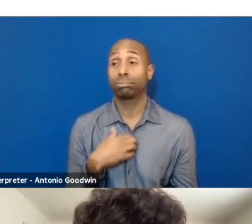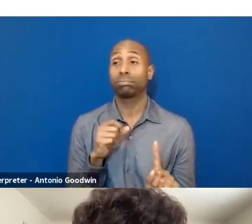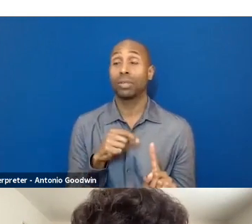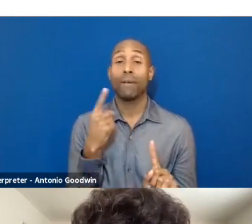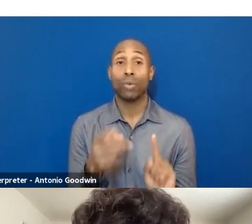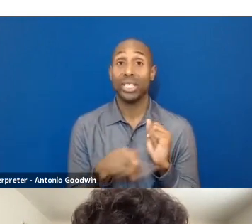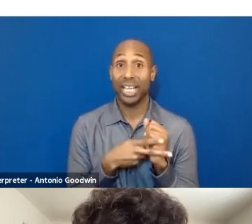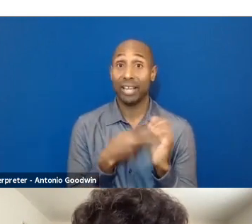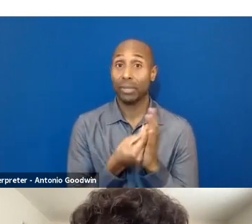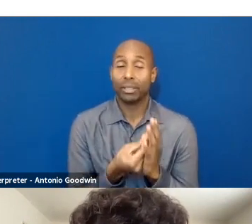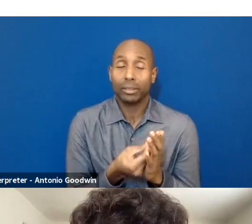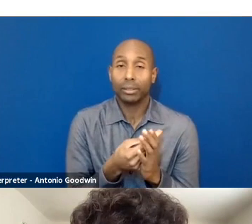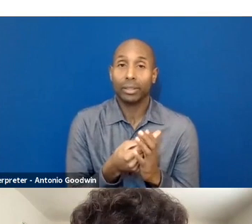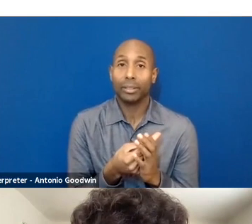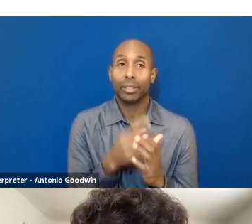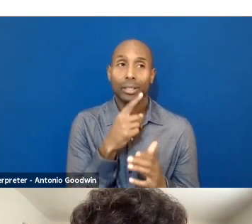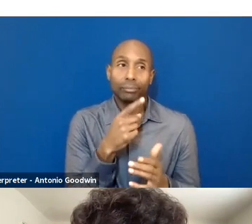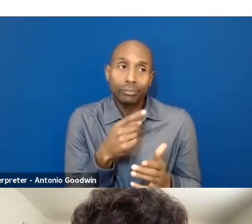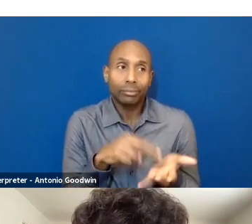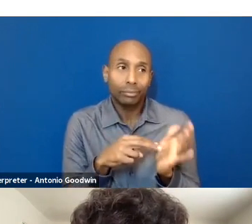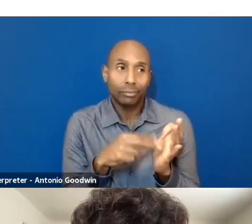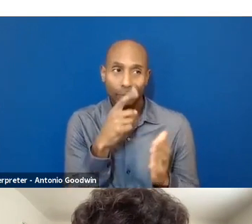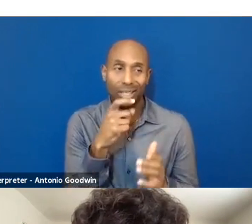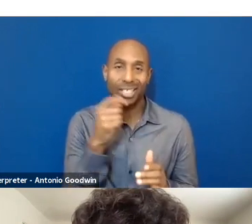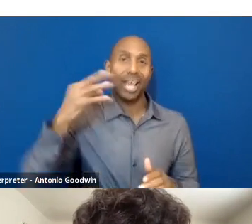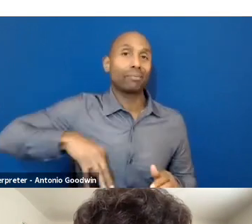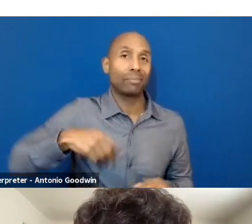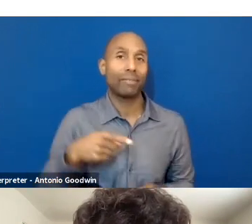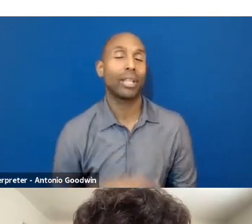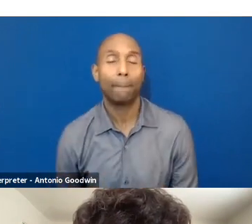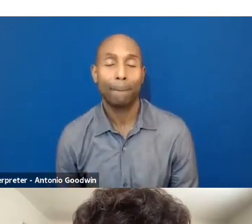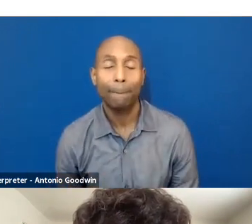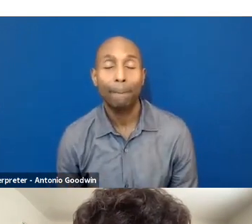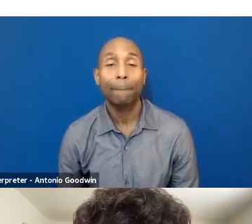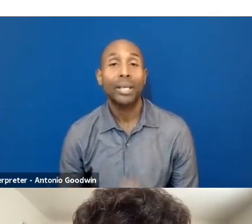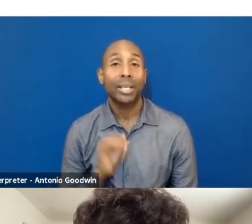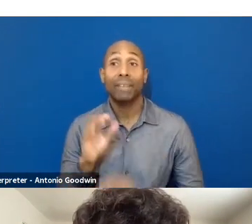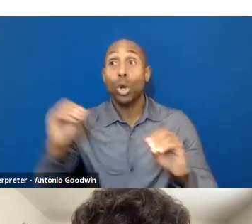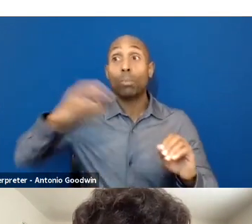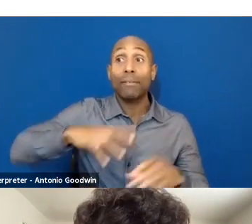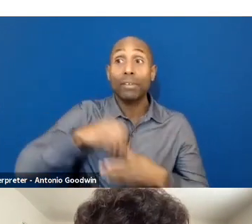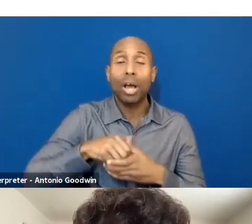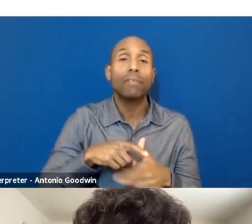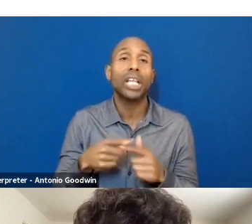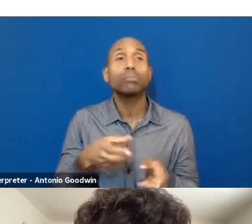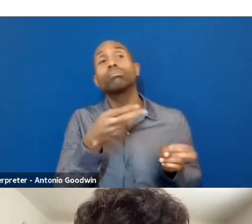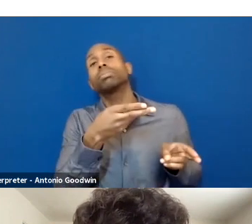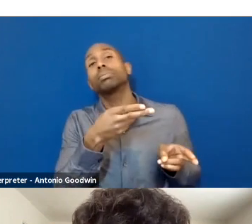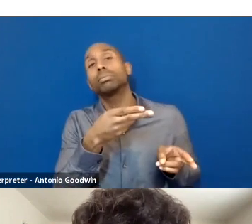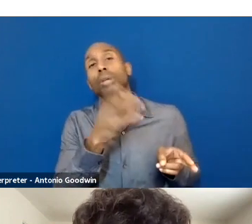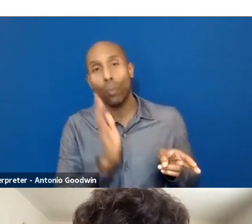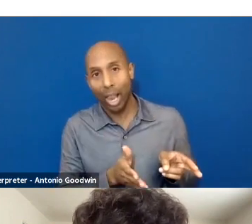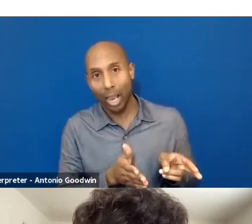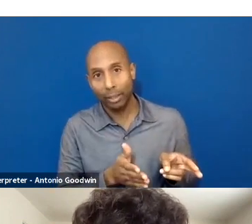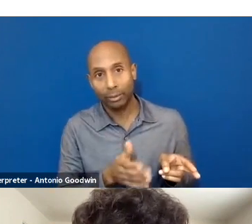focus is to make the most profit, then, of course, you're going to throw away things that you can't sell. But that doesn't necessarily